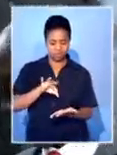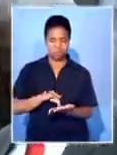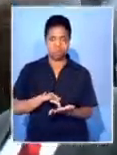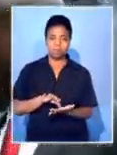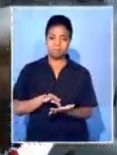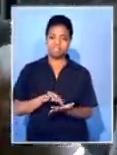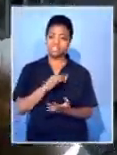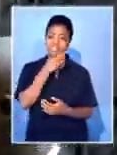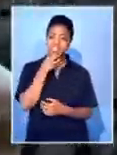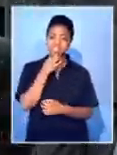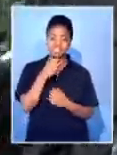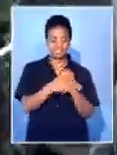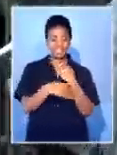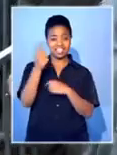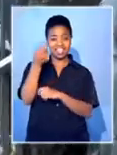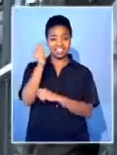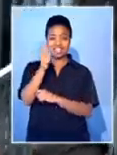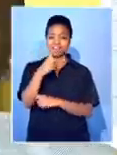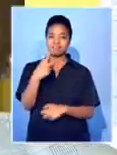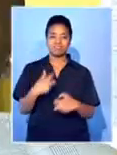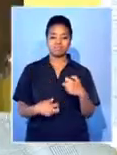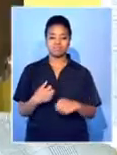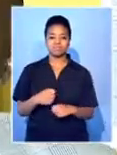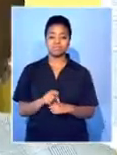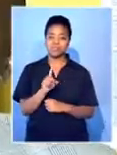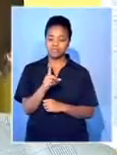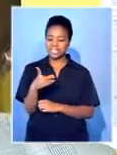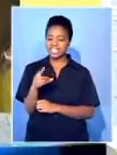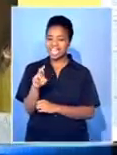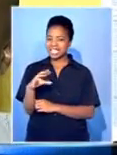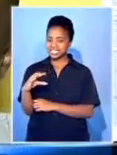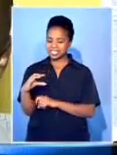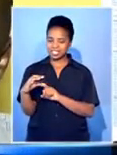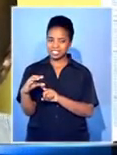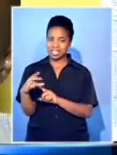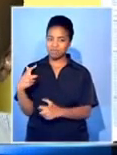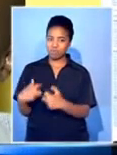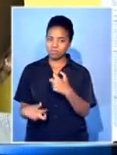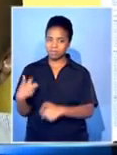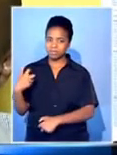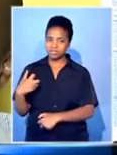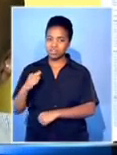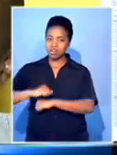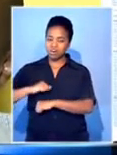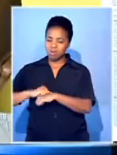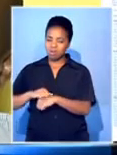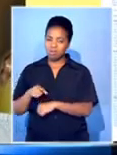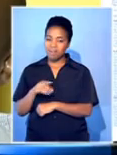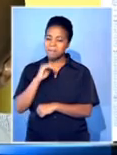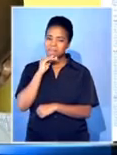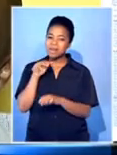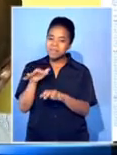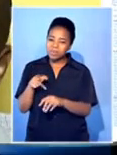warnings that the situation is delicate. The problems of Congo to be solved in a durable way, you need to let the